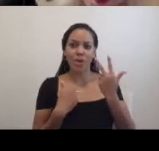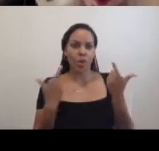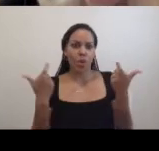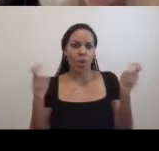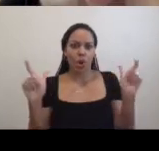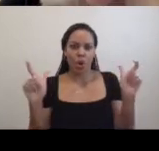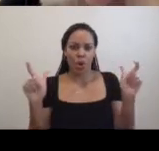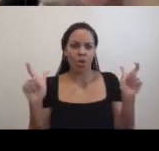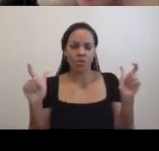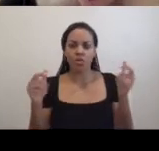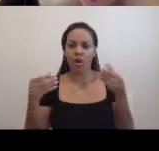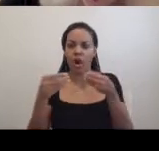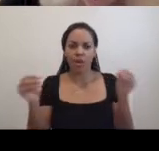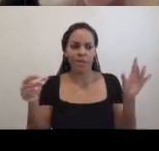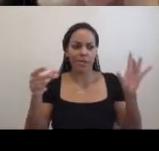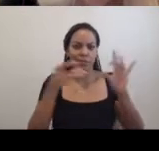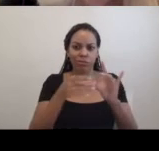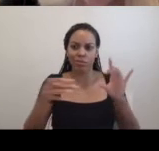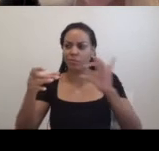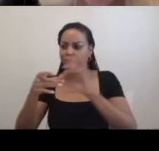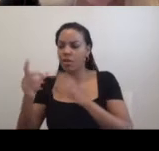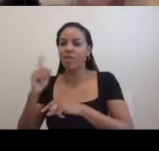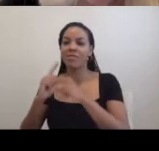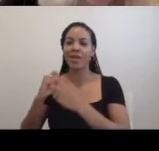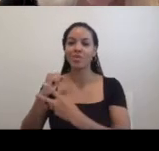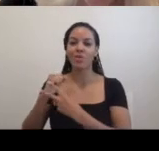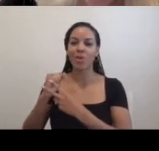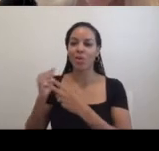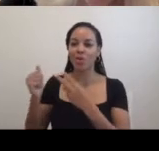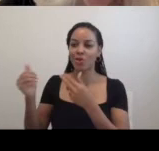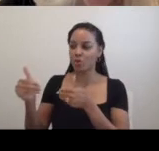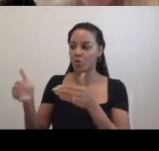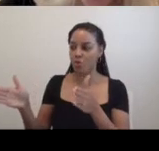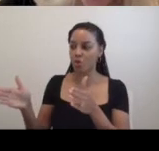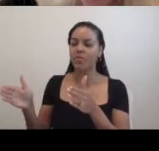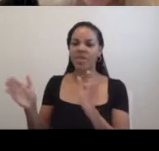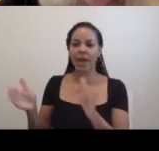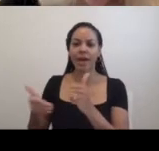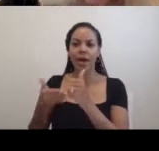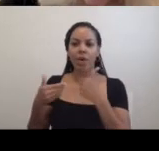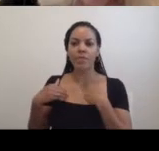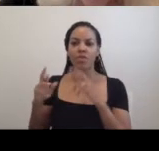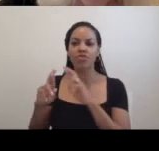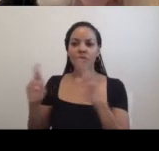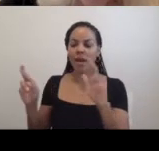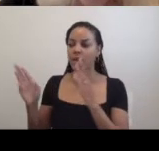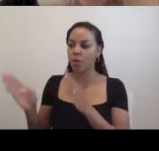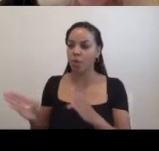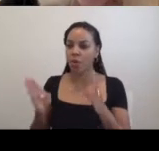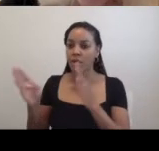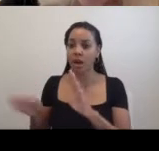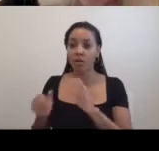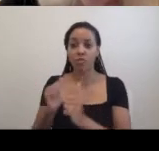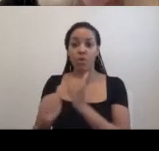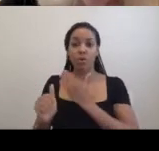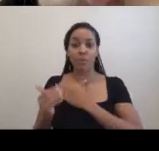offices and a storage room. This enabled me to prepare to organize and ship most of my papers to the